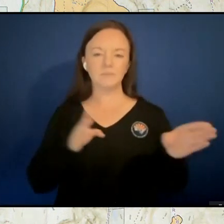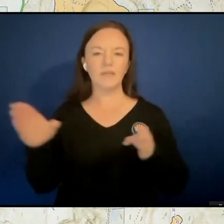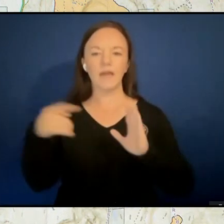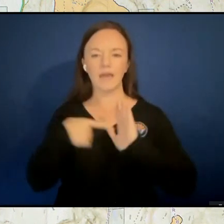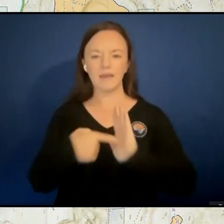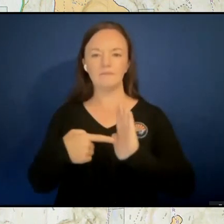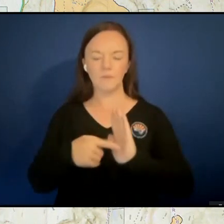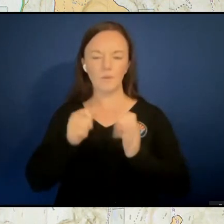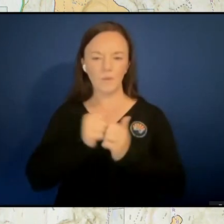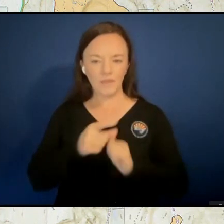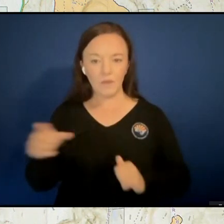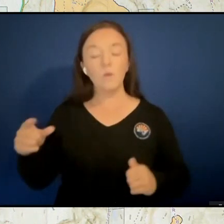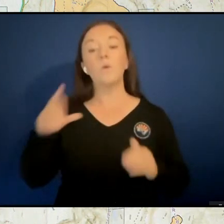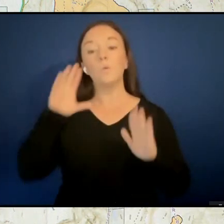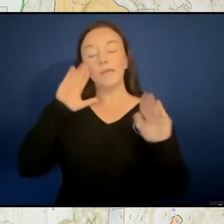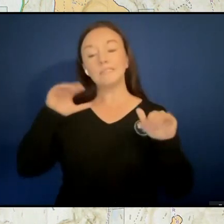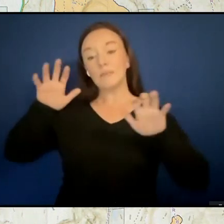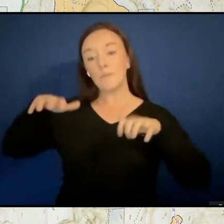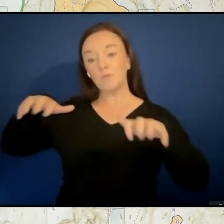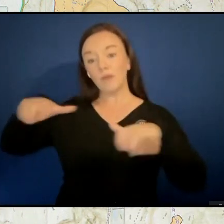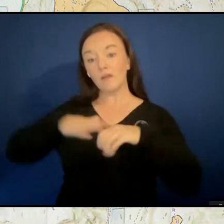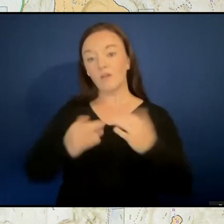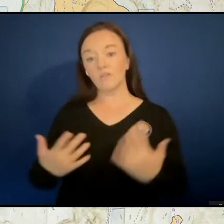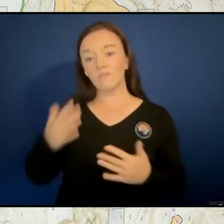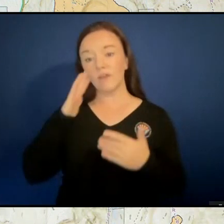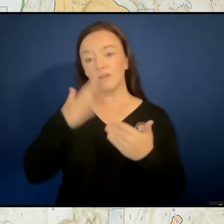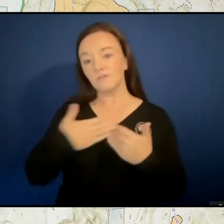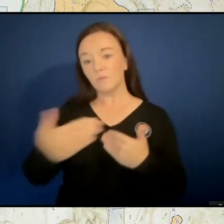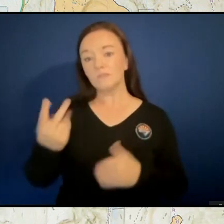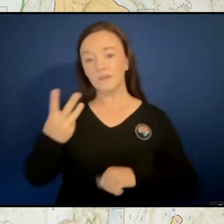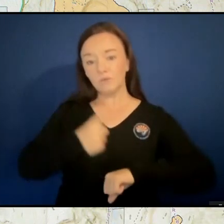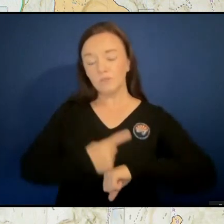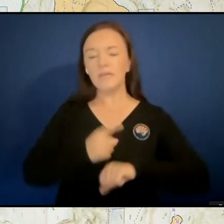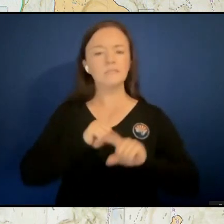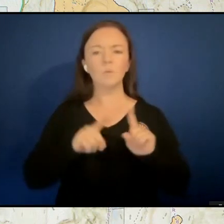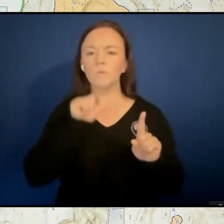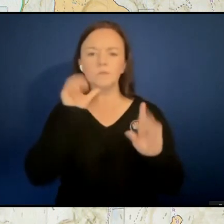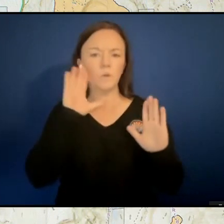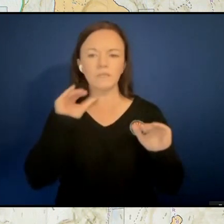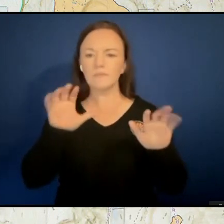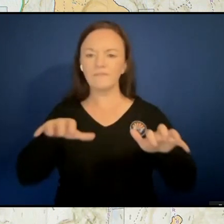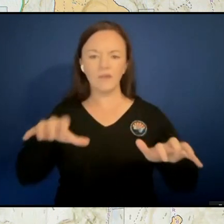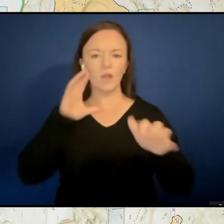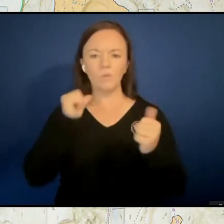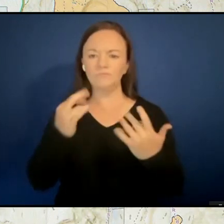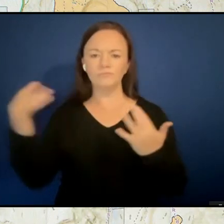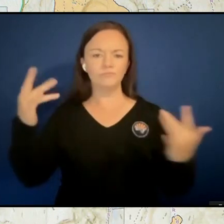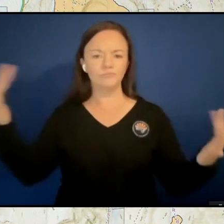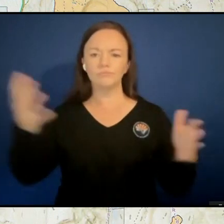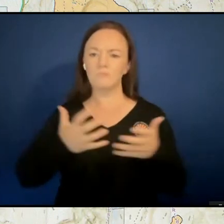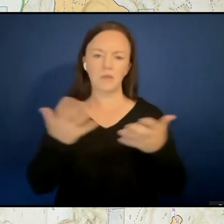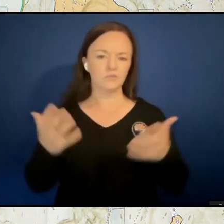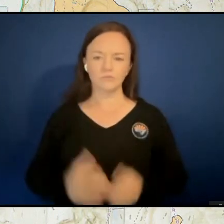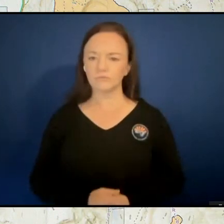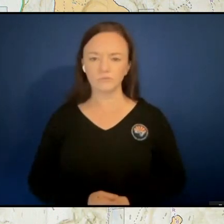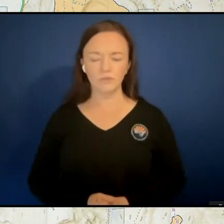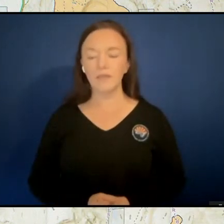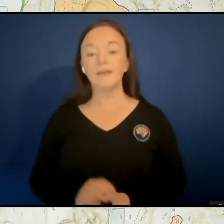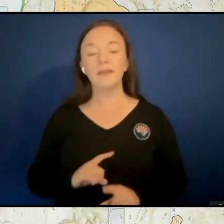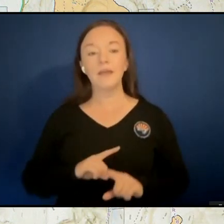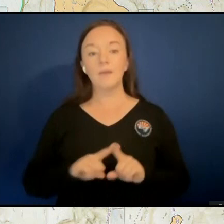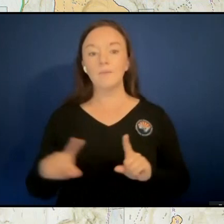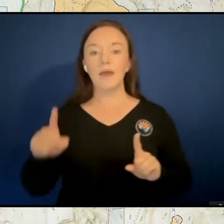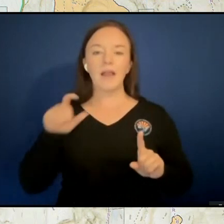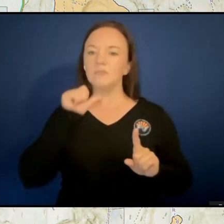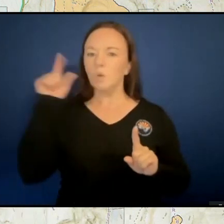getting rain over the fire over the next several days. Uh, we don't anticipate the fire to grow very much at all, but I don't think it's going to put it